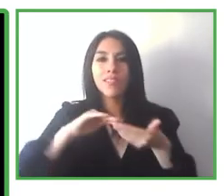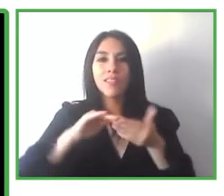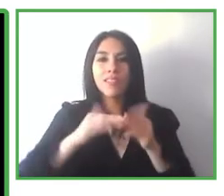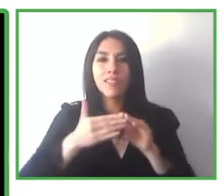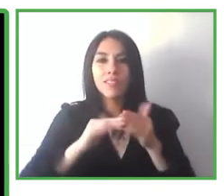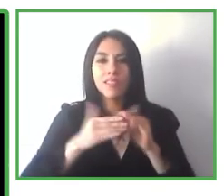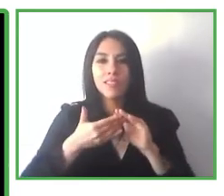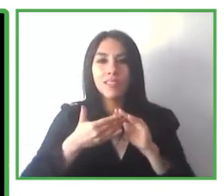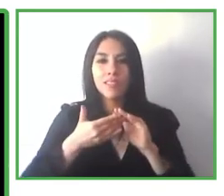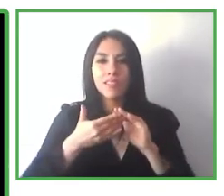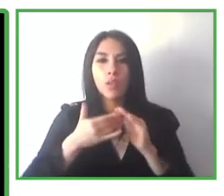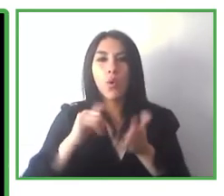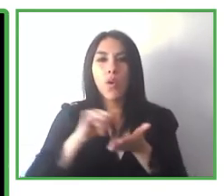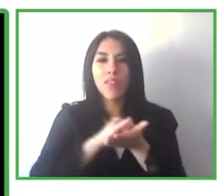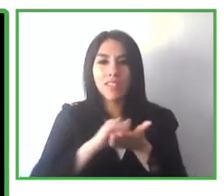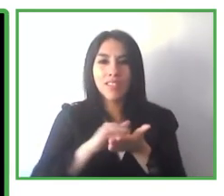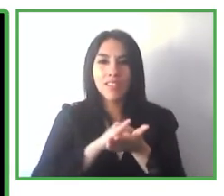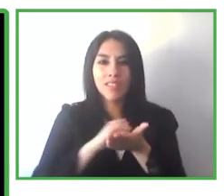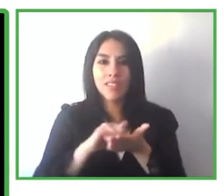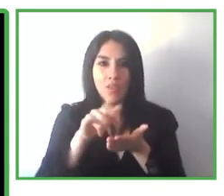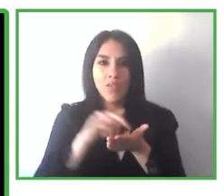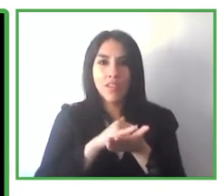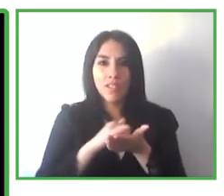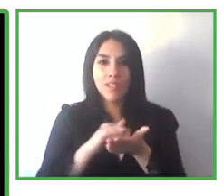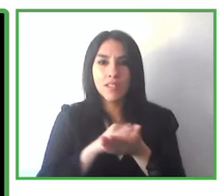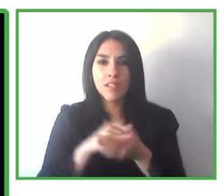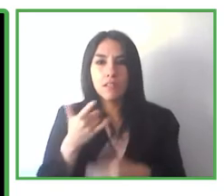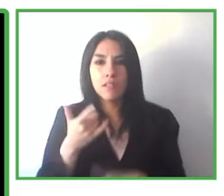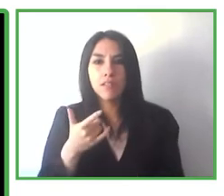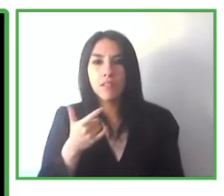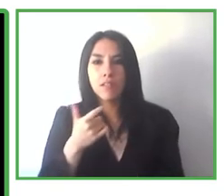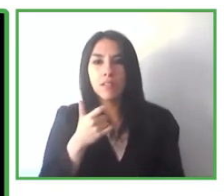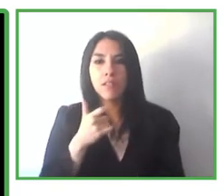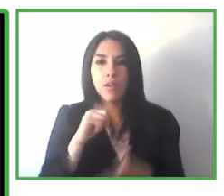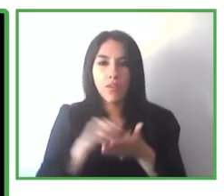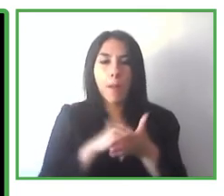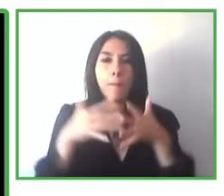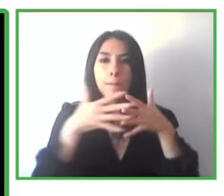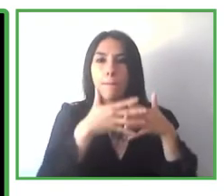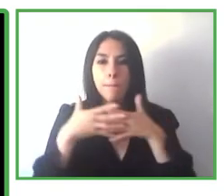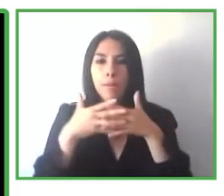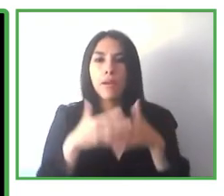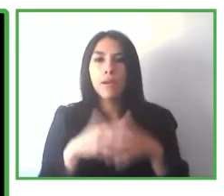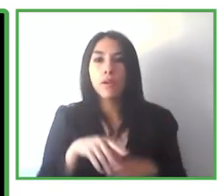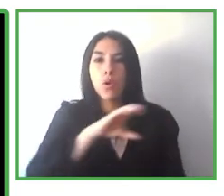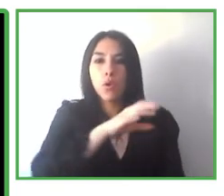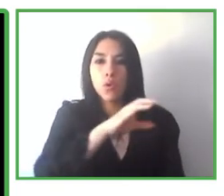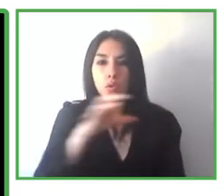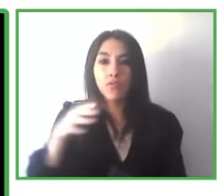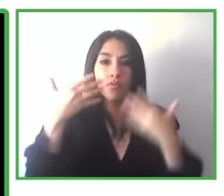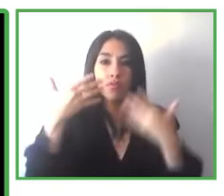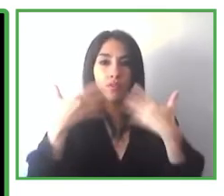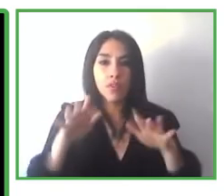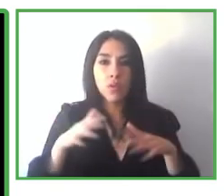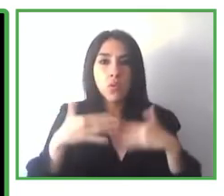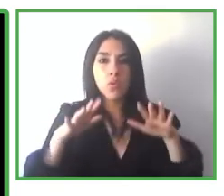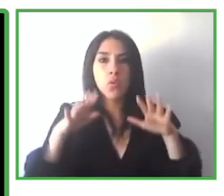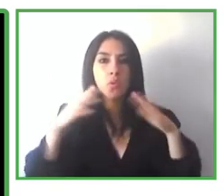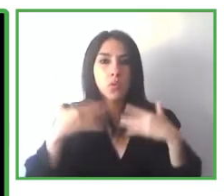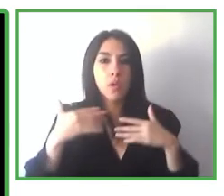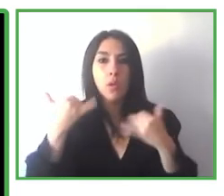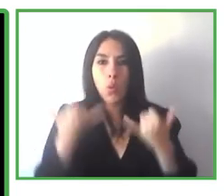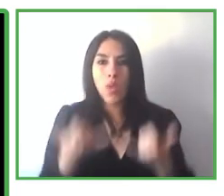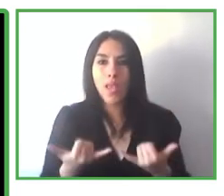the U.S. they have included our codes. So we are starting in